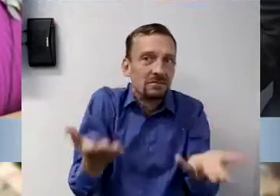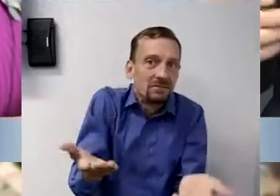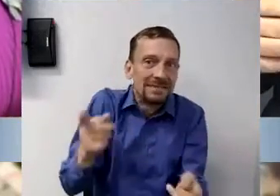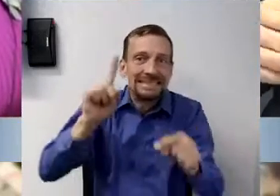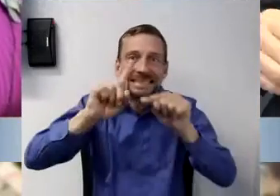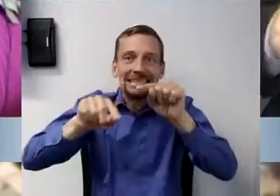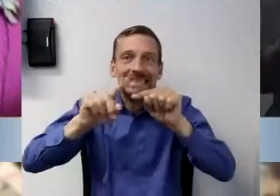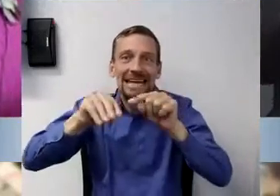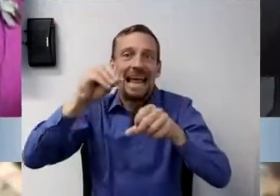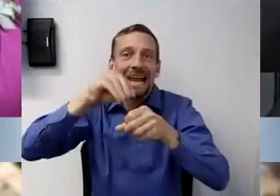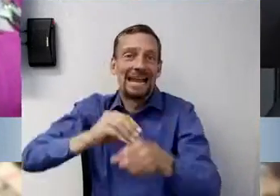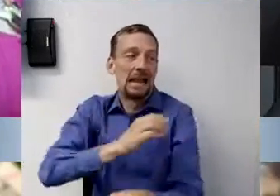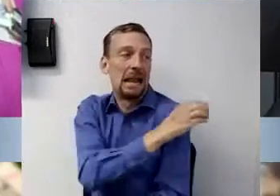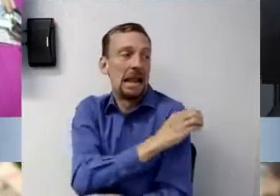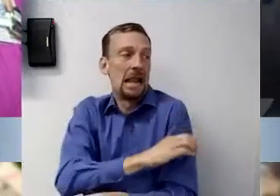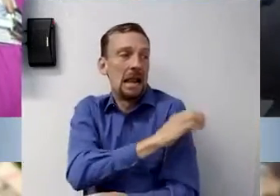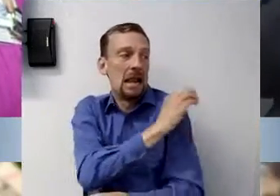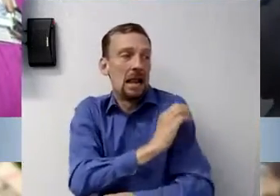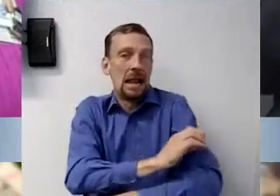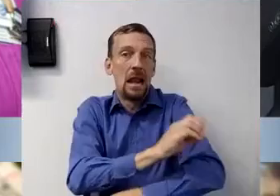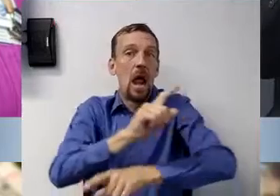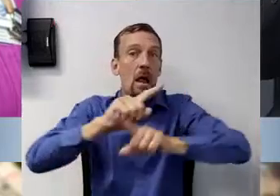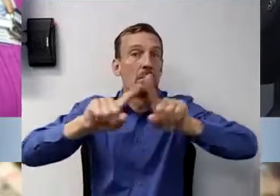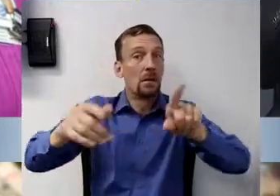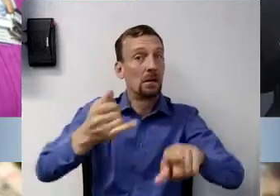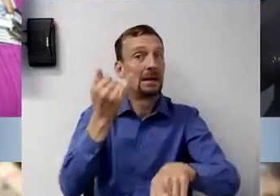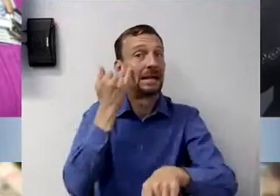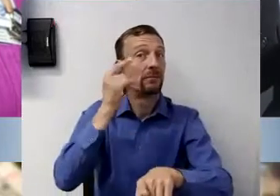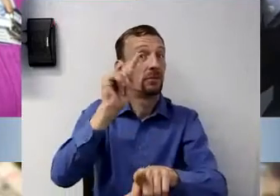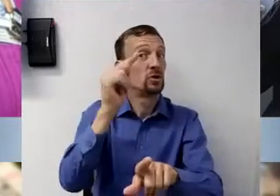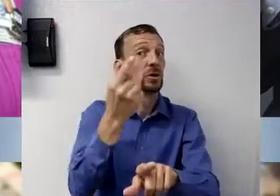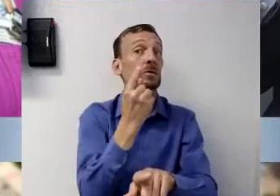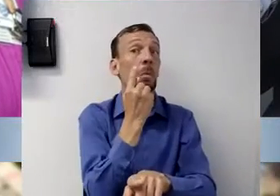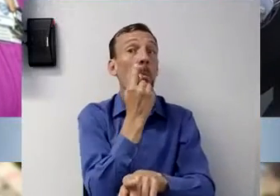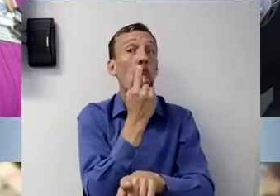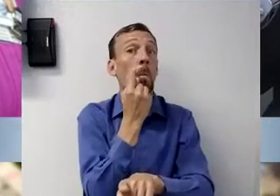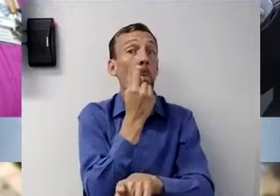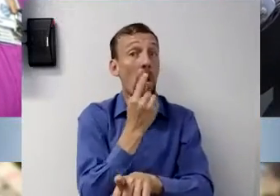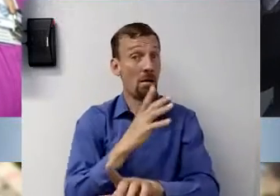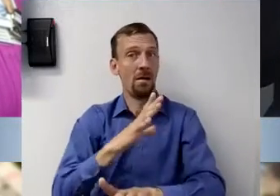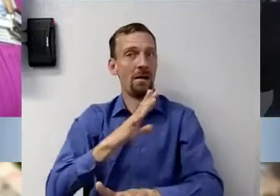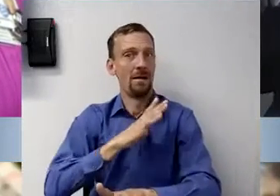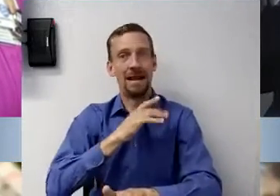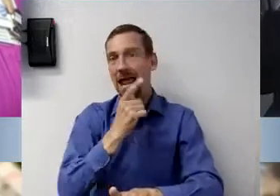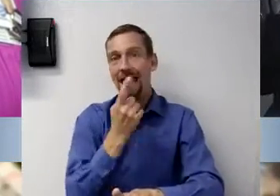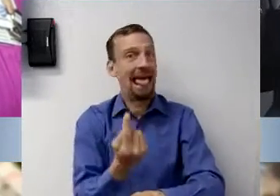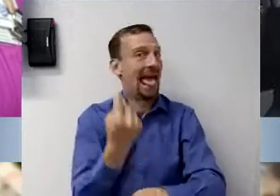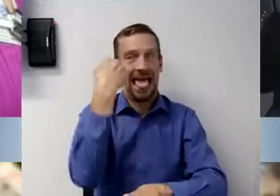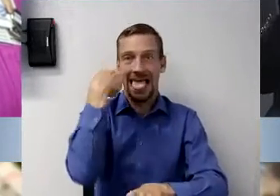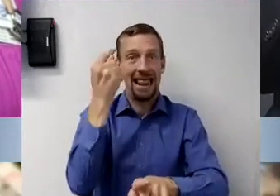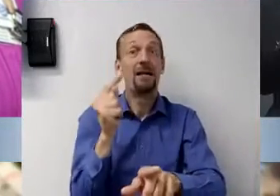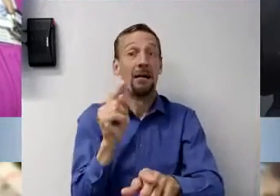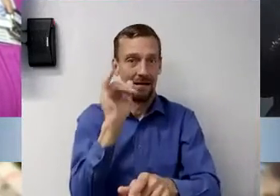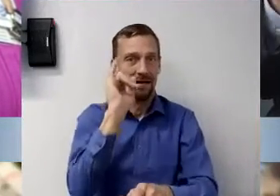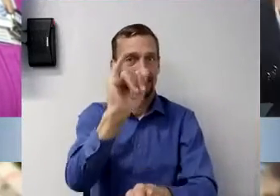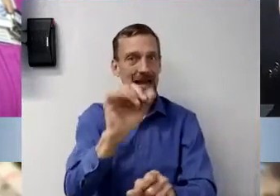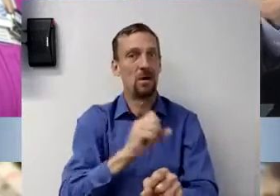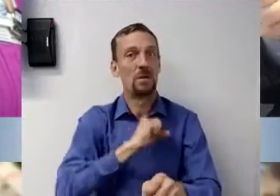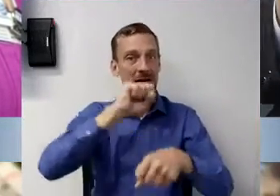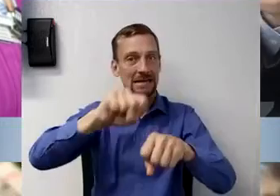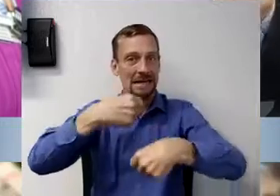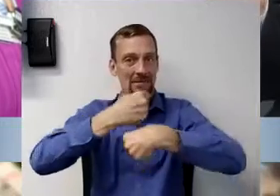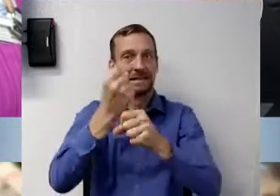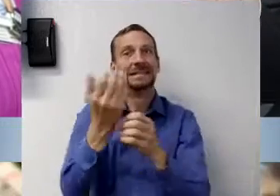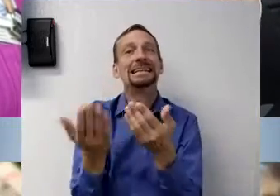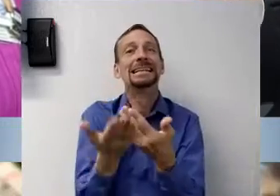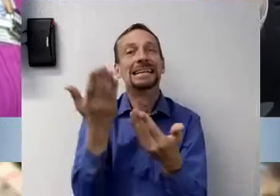clinic, but if you could just do the nares one, that is not an airlicizing, um, swab. And so we call it, that's